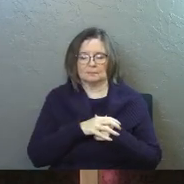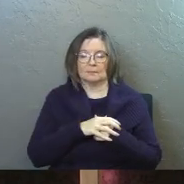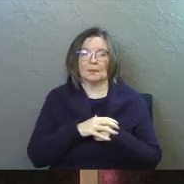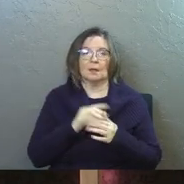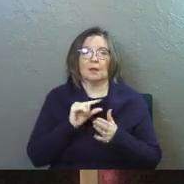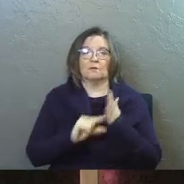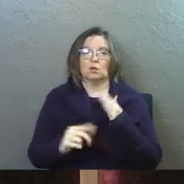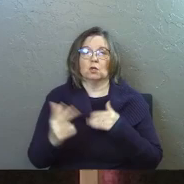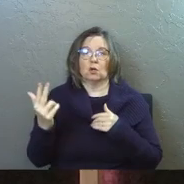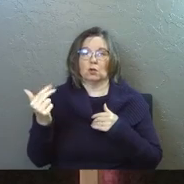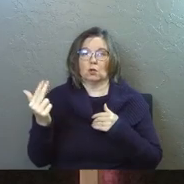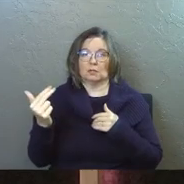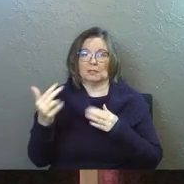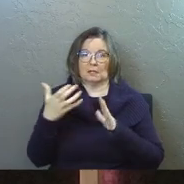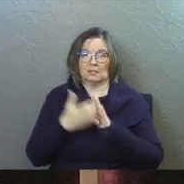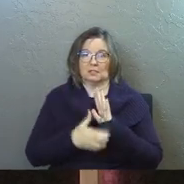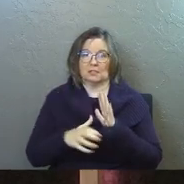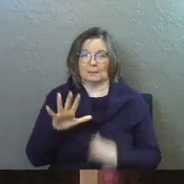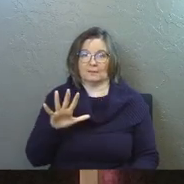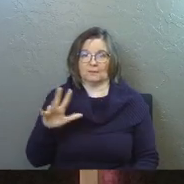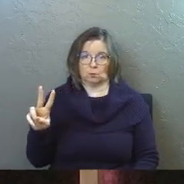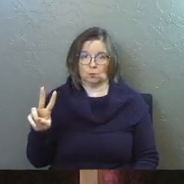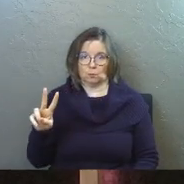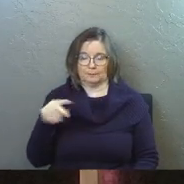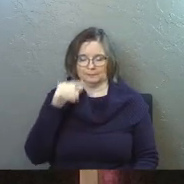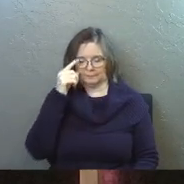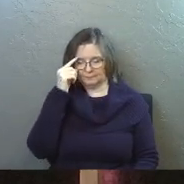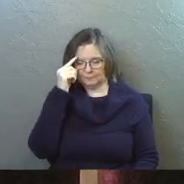Verse 13 of chapter 52.